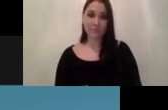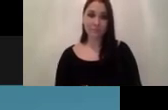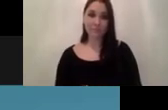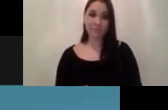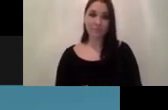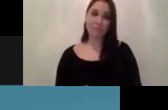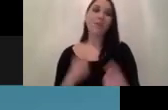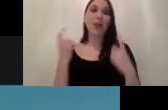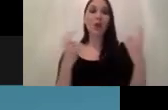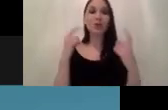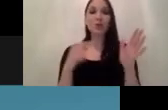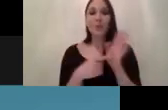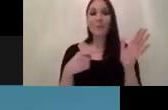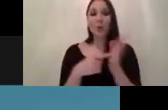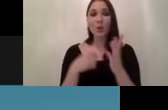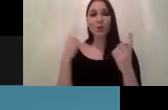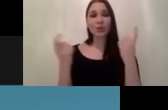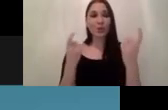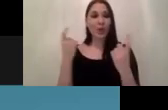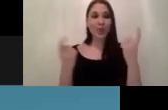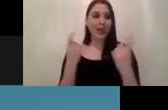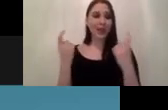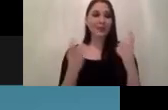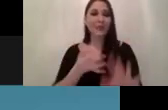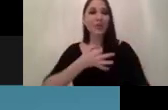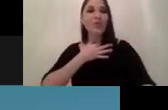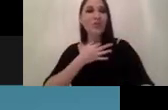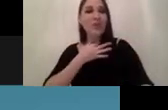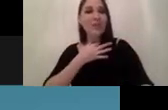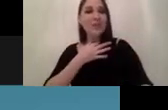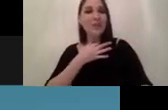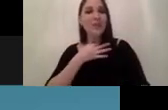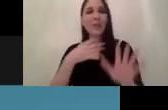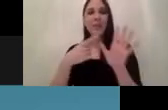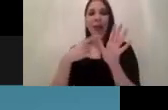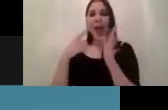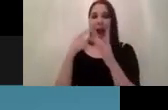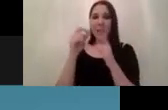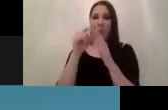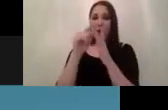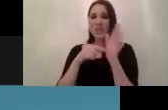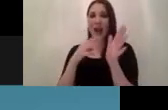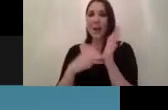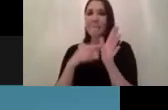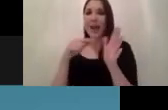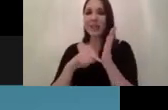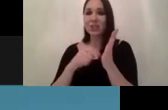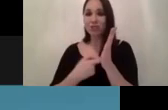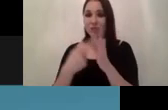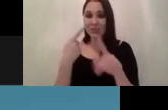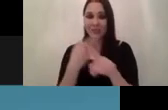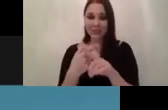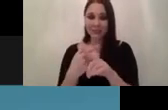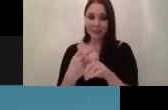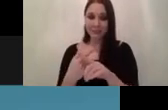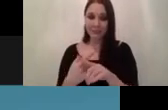ai projects is the ai project risk impact matrix so we can basically classify this project as a high